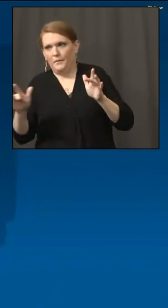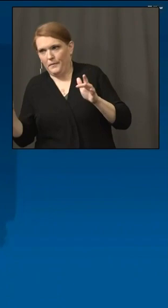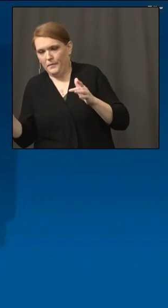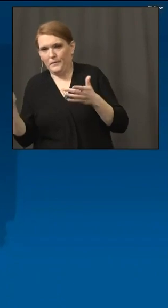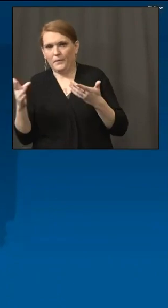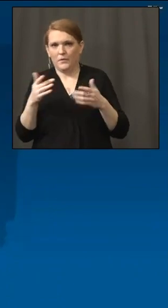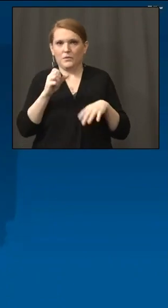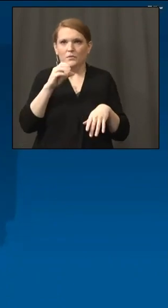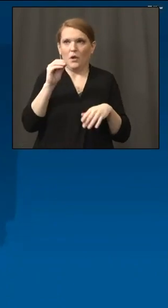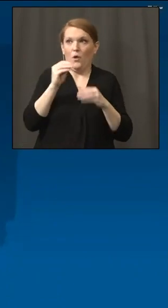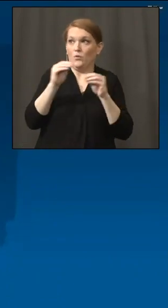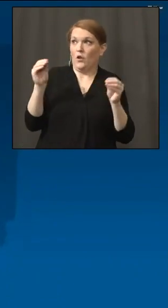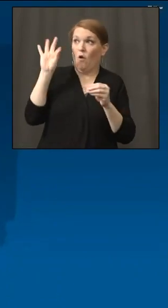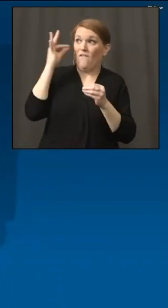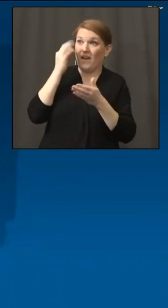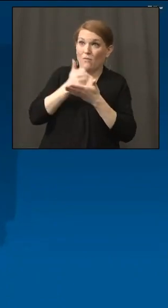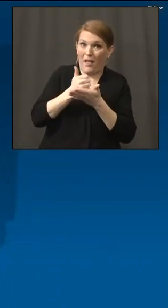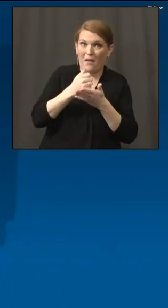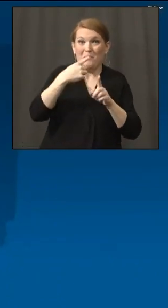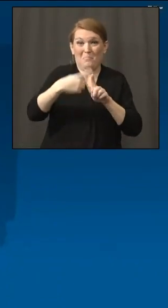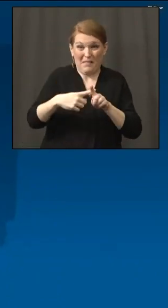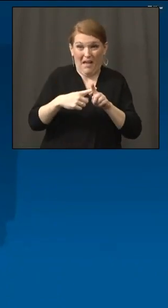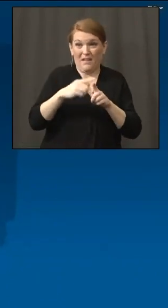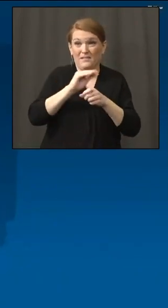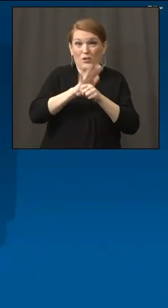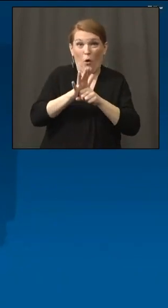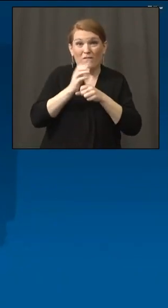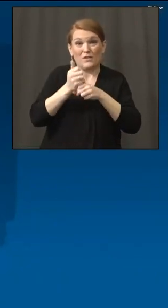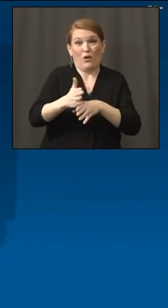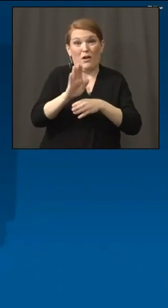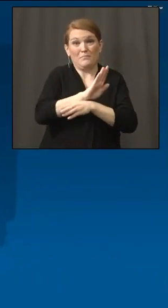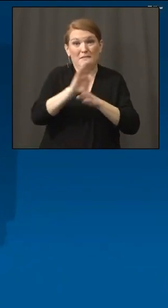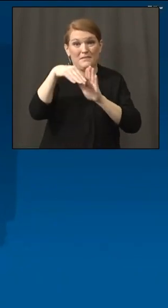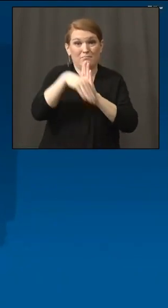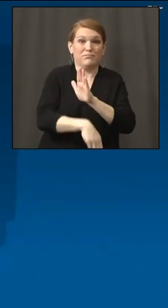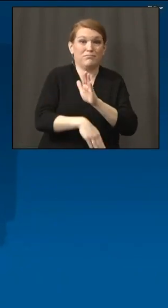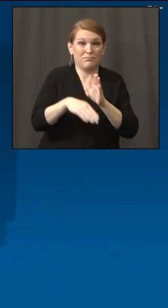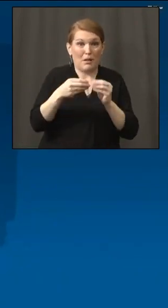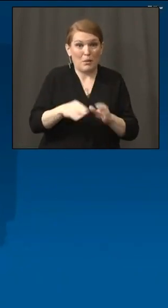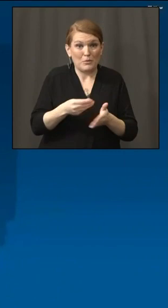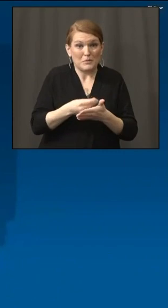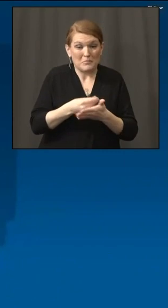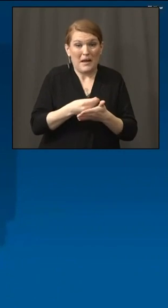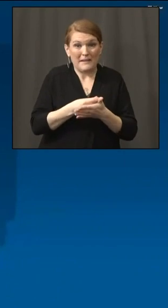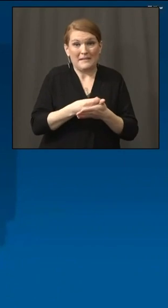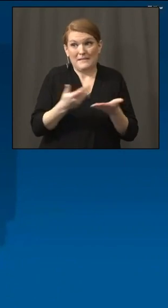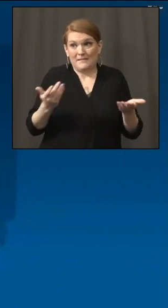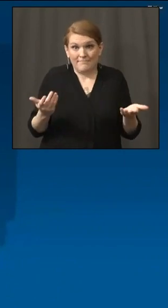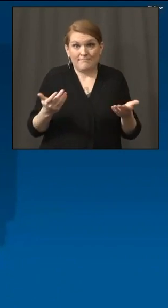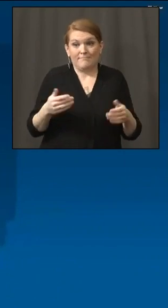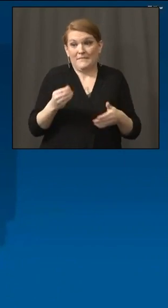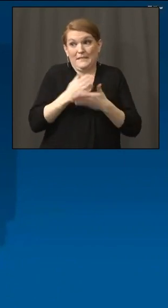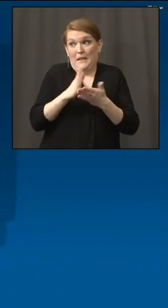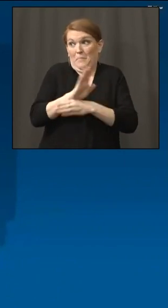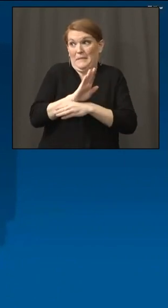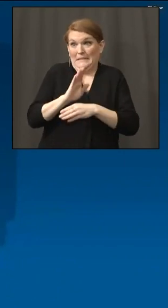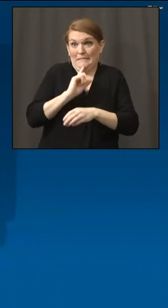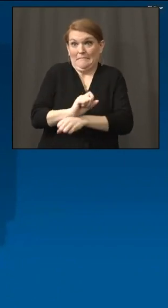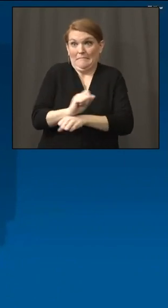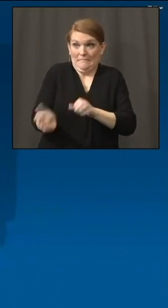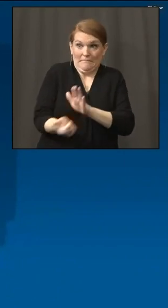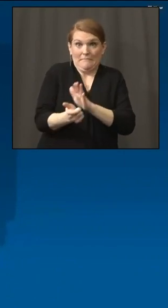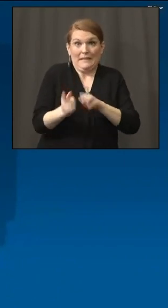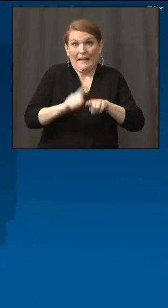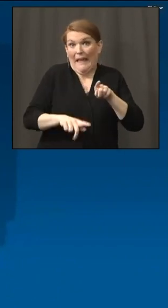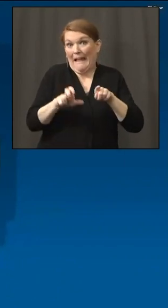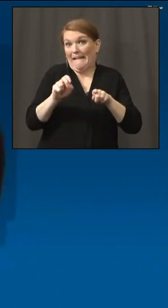of the pandemic and restrictions on their businesses and some businesses legitimately not even able to open. Right.